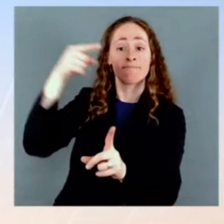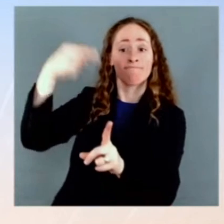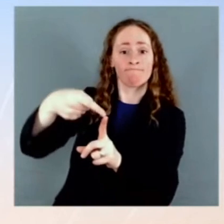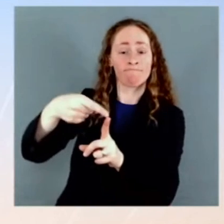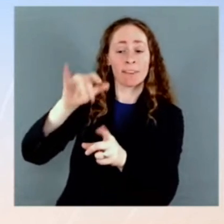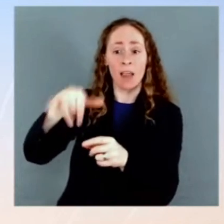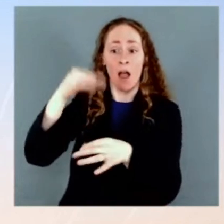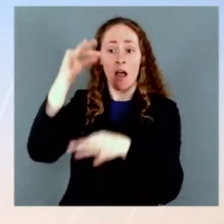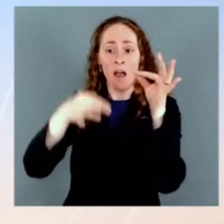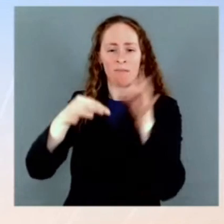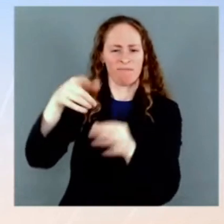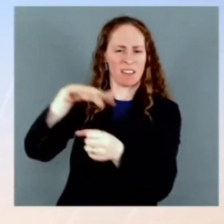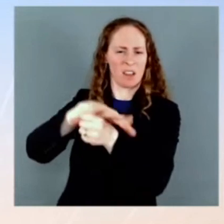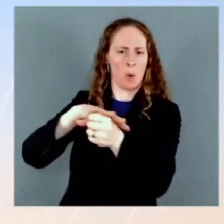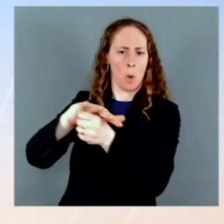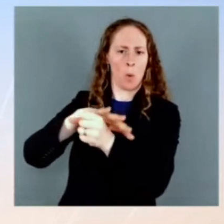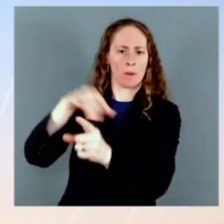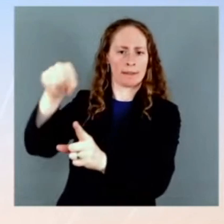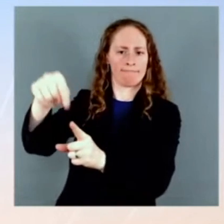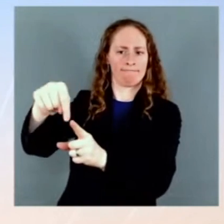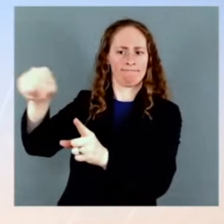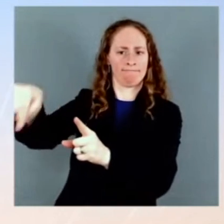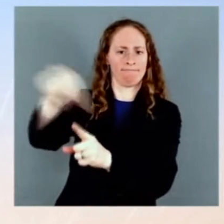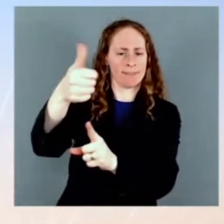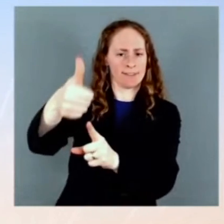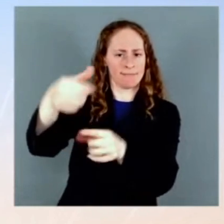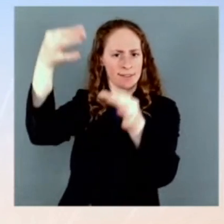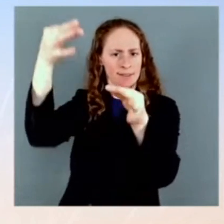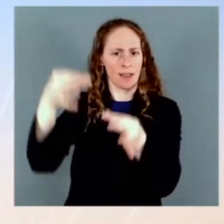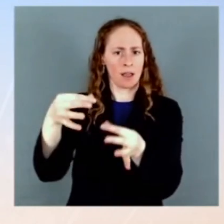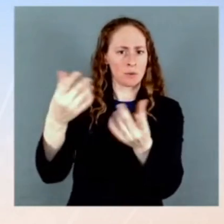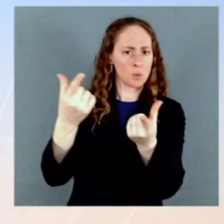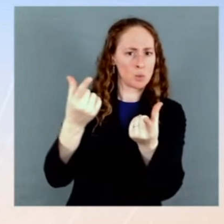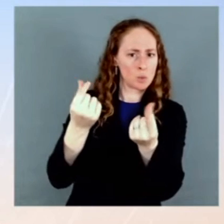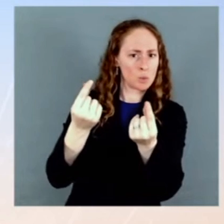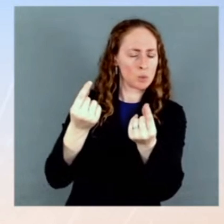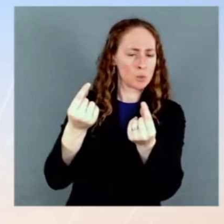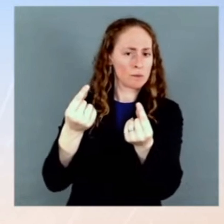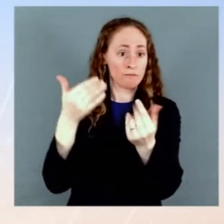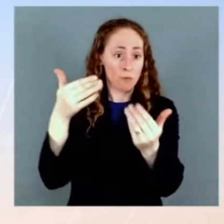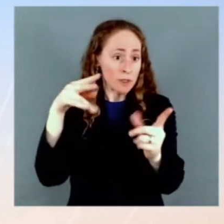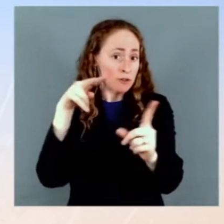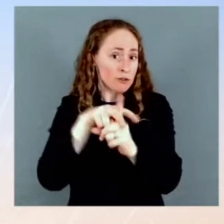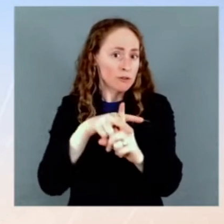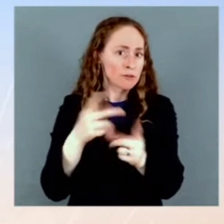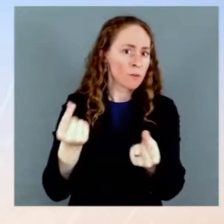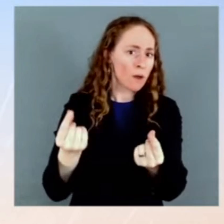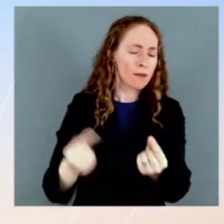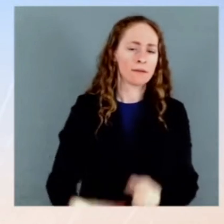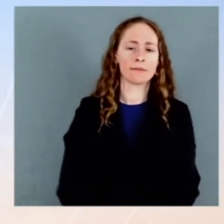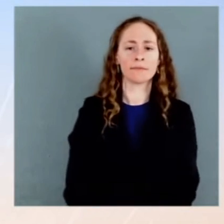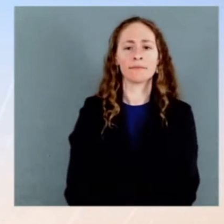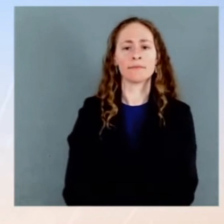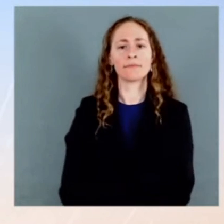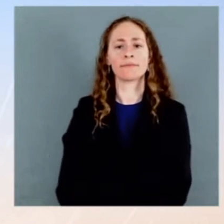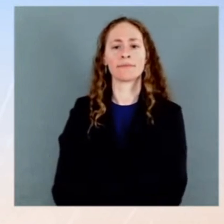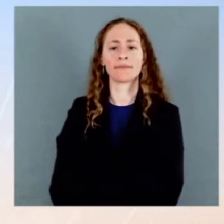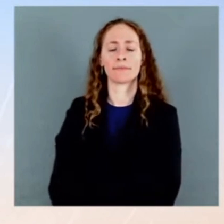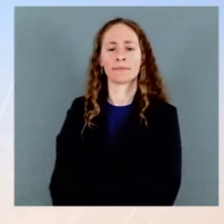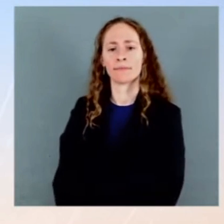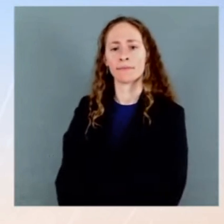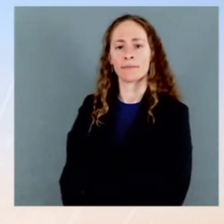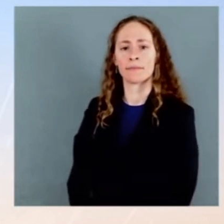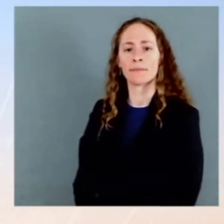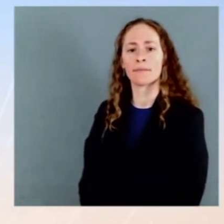we saw a New York Post item about a pickpocket with more than 30 arrests back out on the street. We've seen an